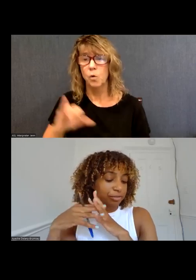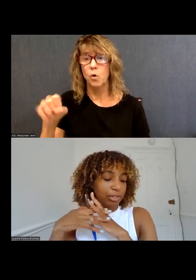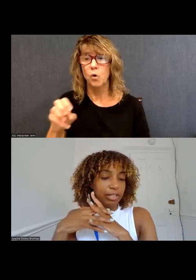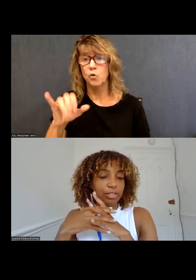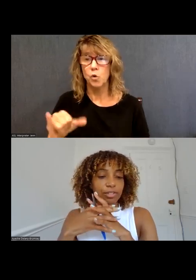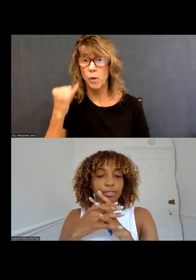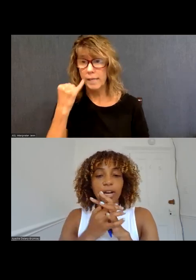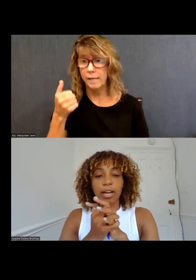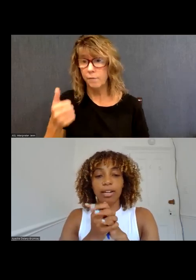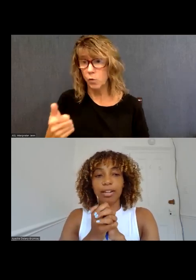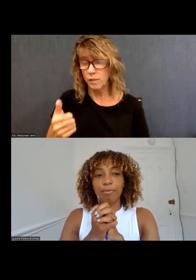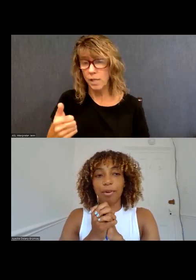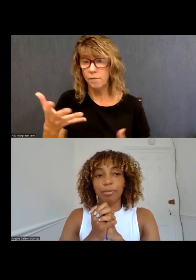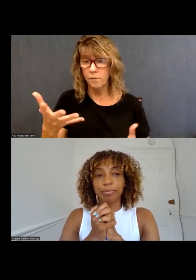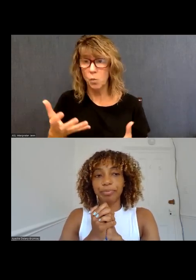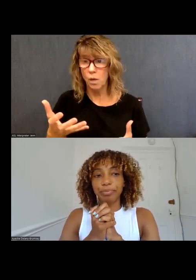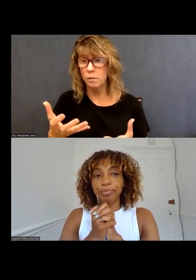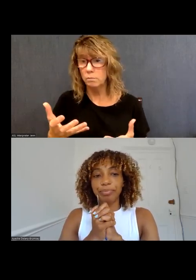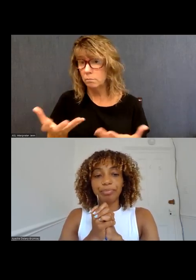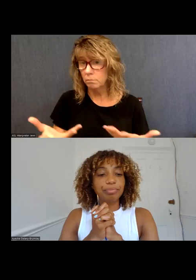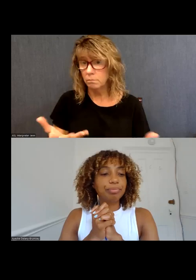yourself would like to, uh, come forward.